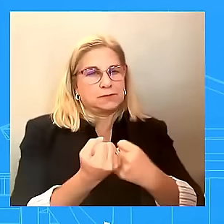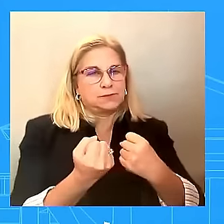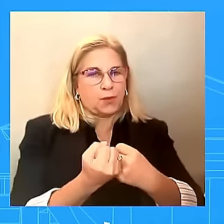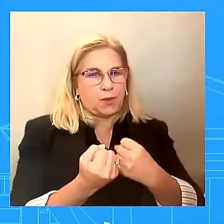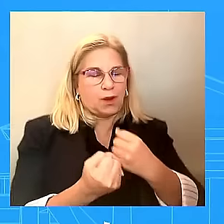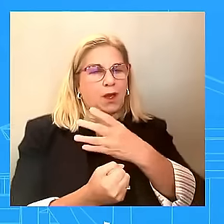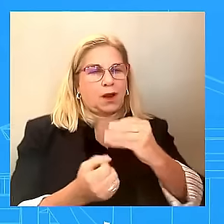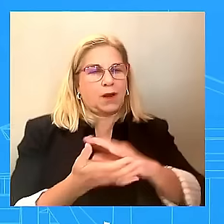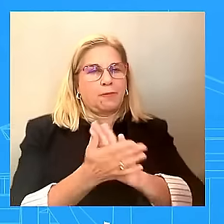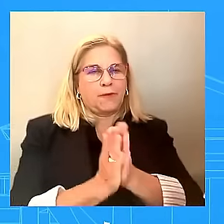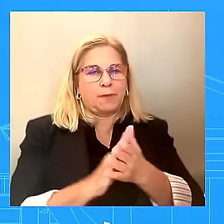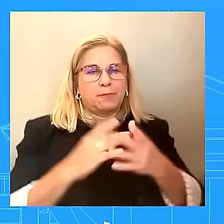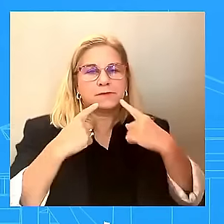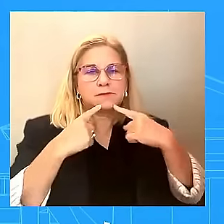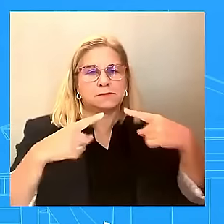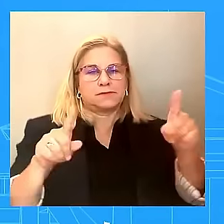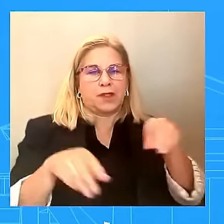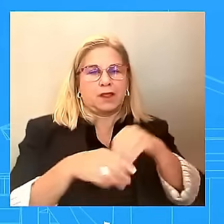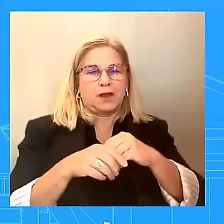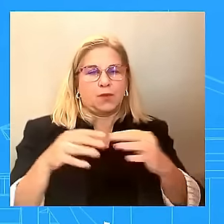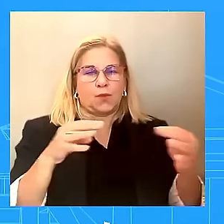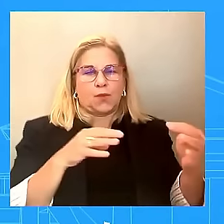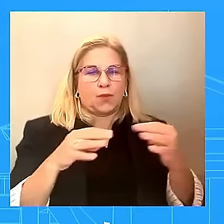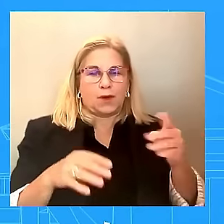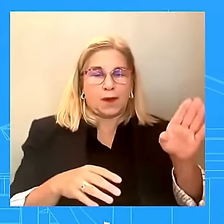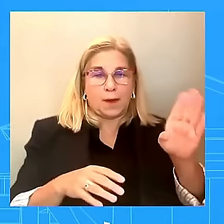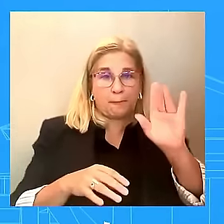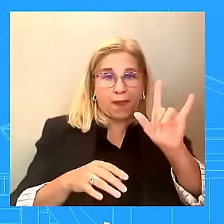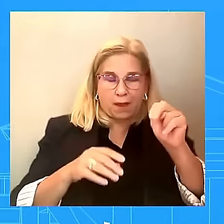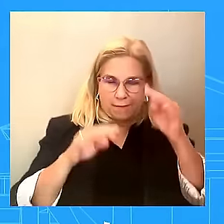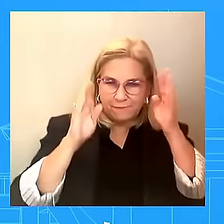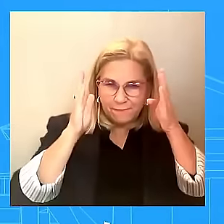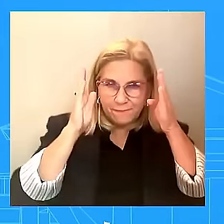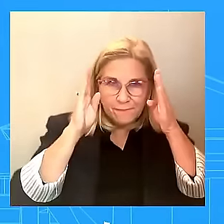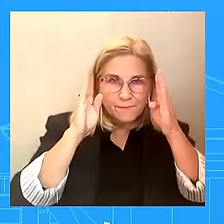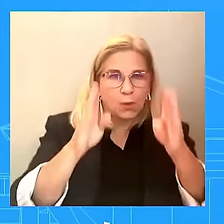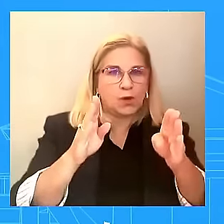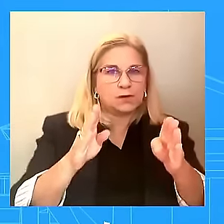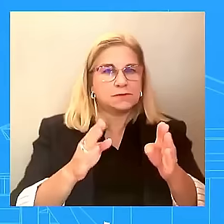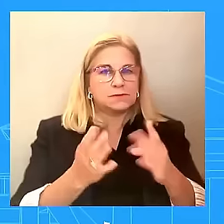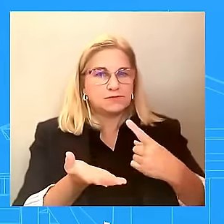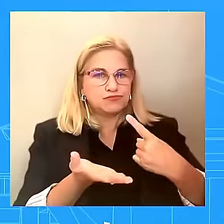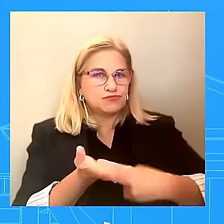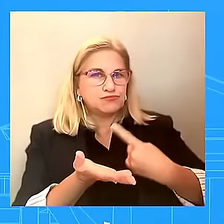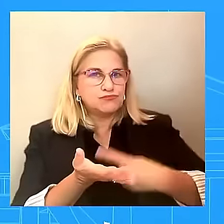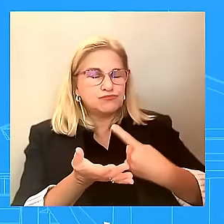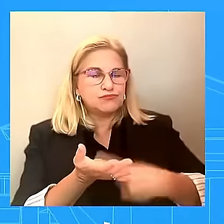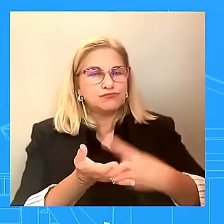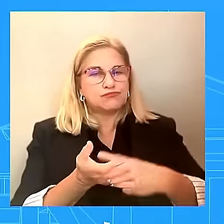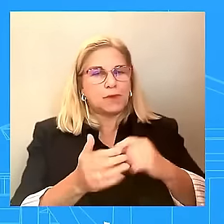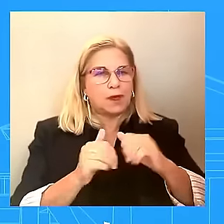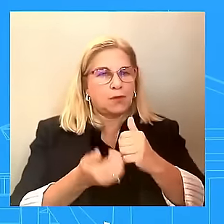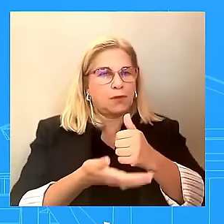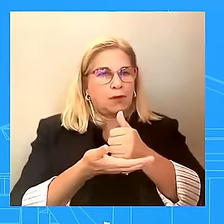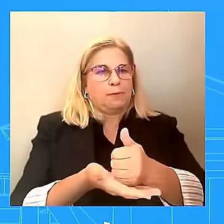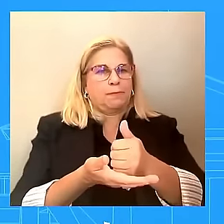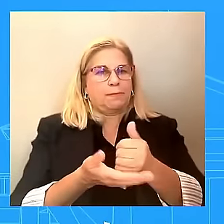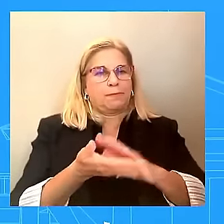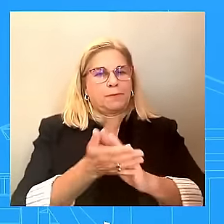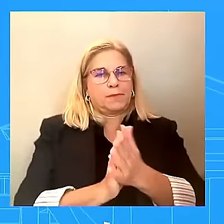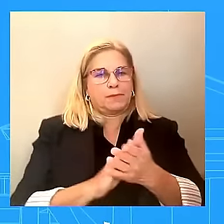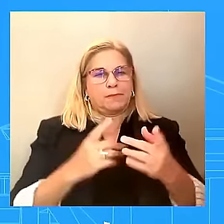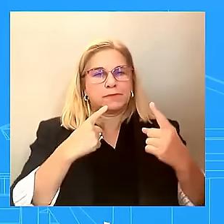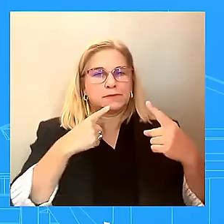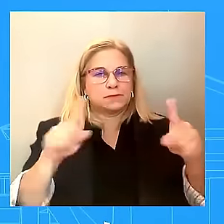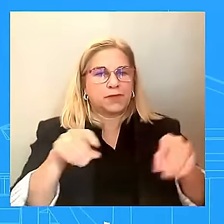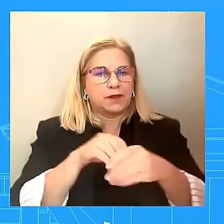That's what they're going to continue to discuss about. That's what they're going to – the President's going to continue to support Ukraine